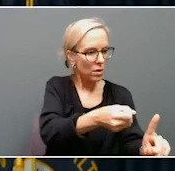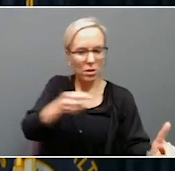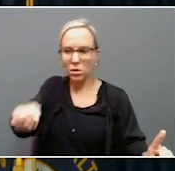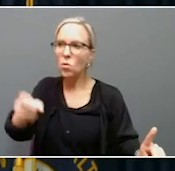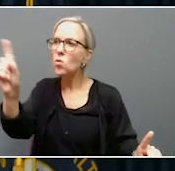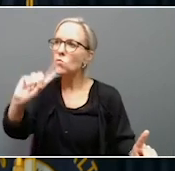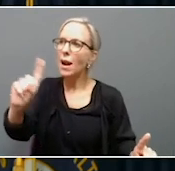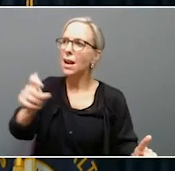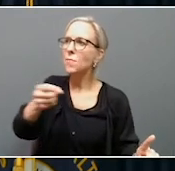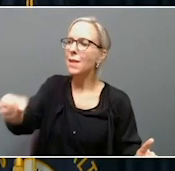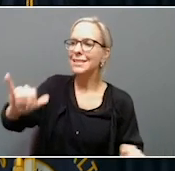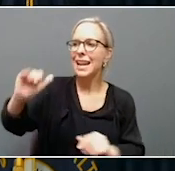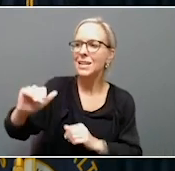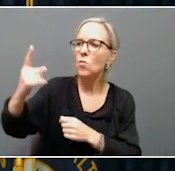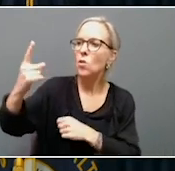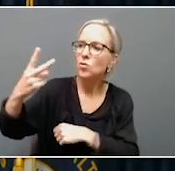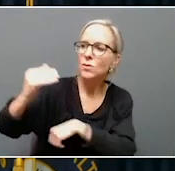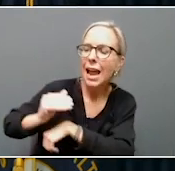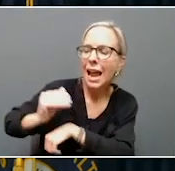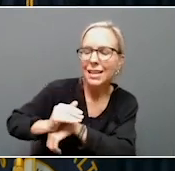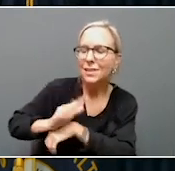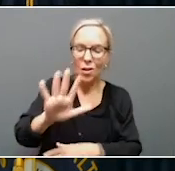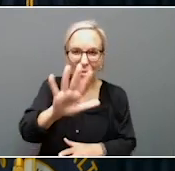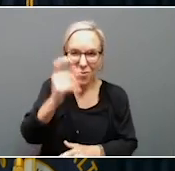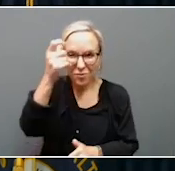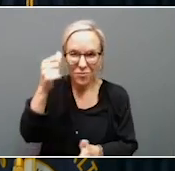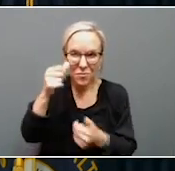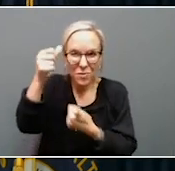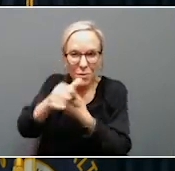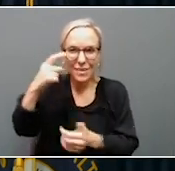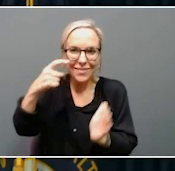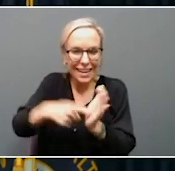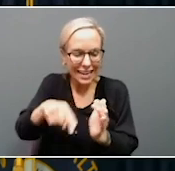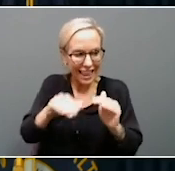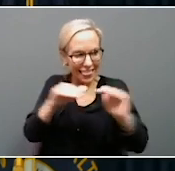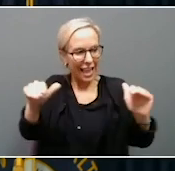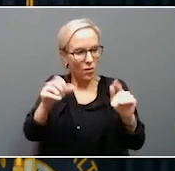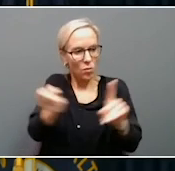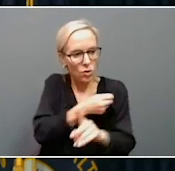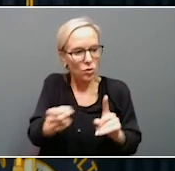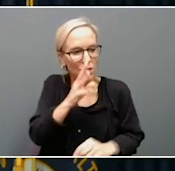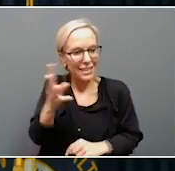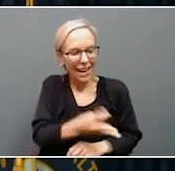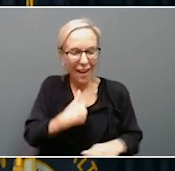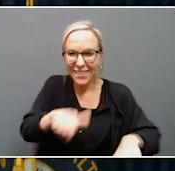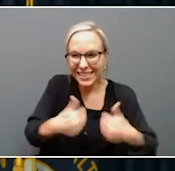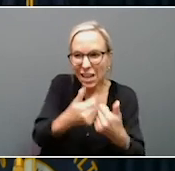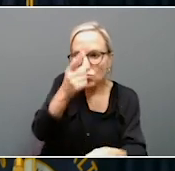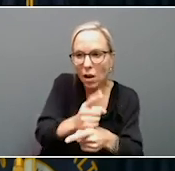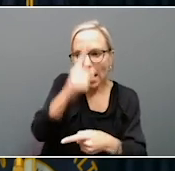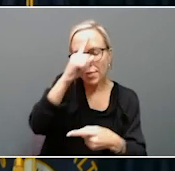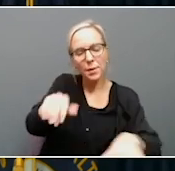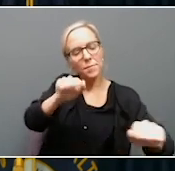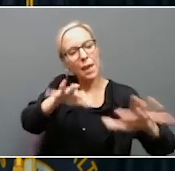to recognize is as long as there's this level of abuse and neglect, we're going to have these challenges, right? It's not a magic wand that we